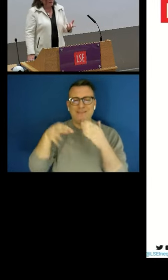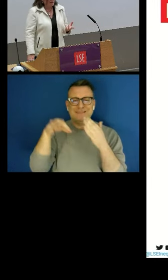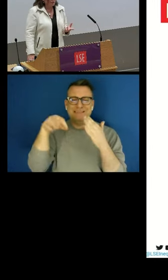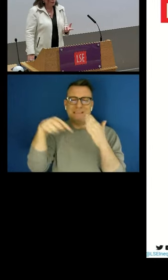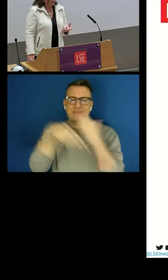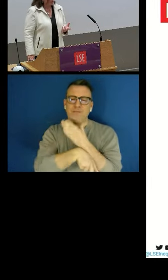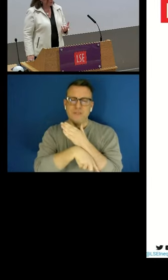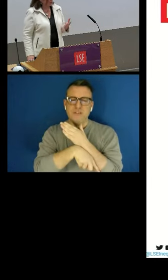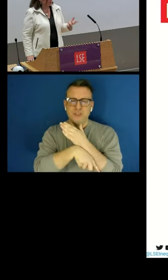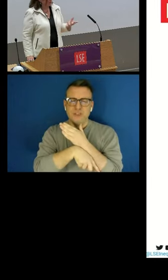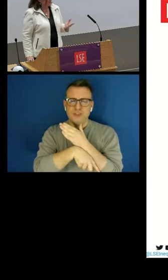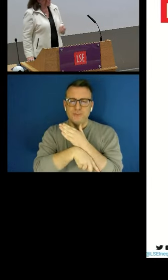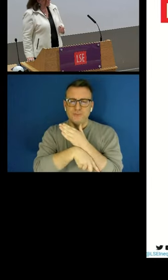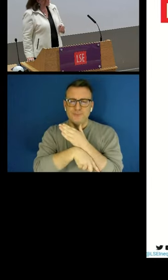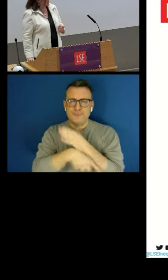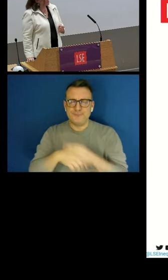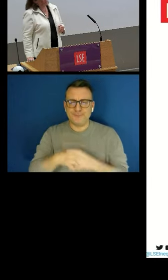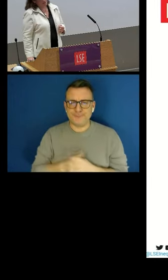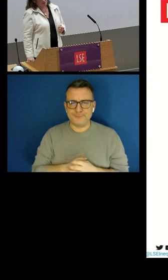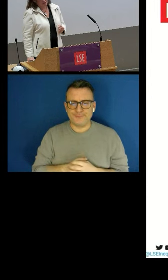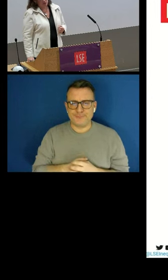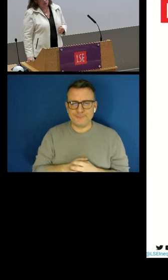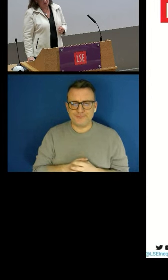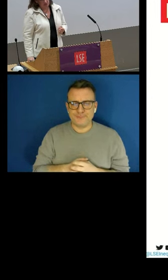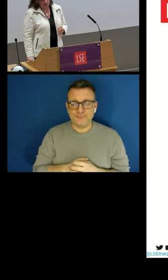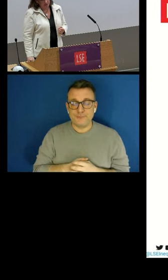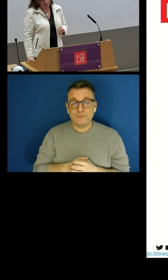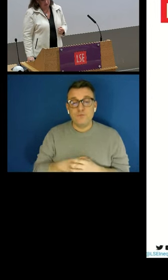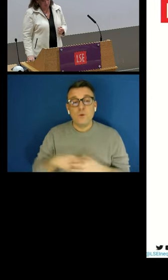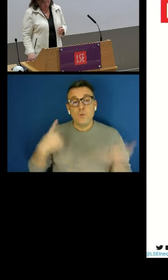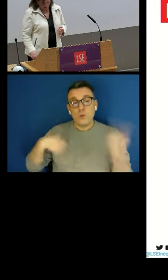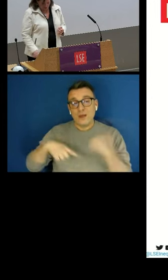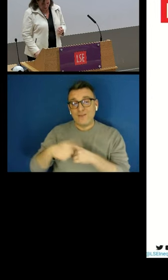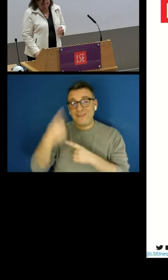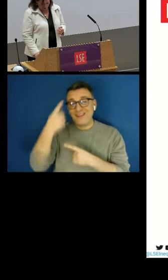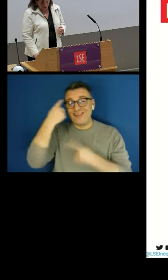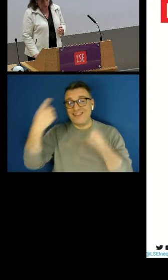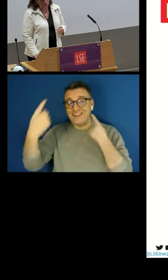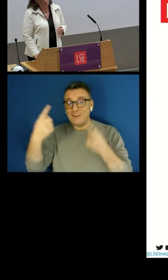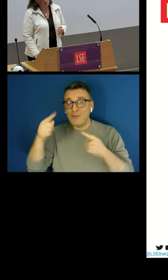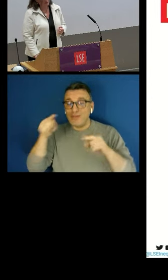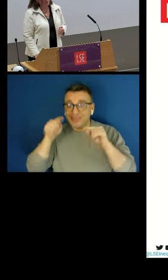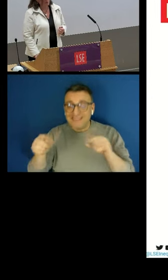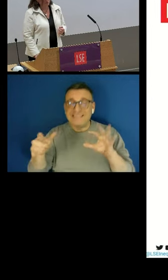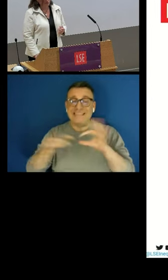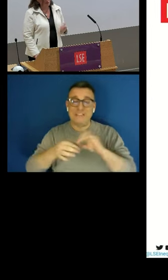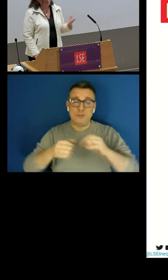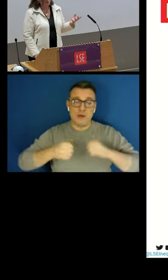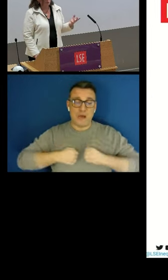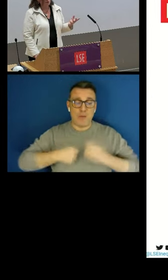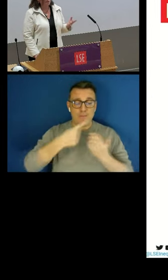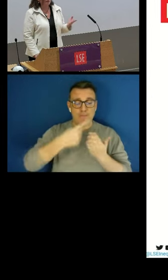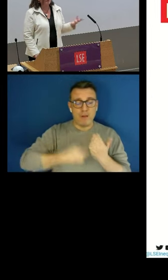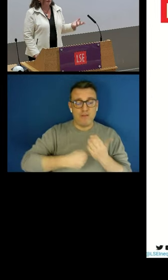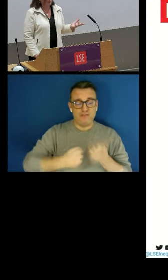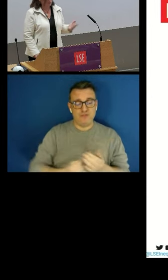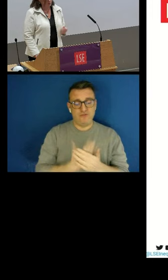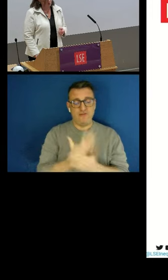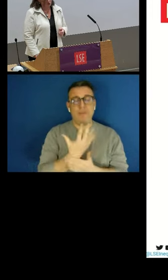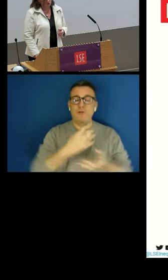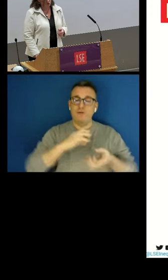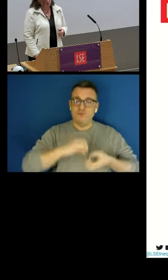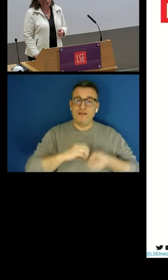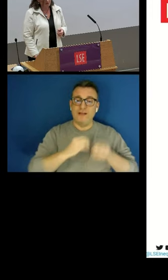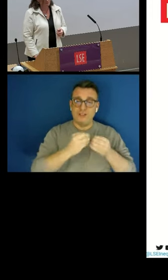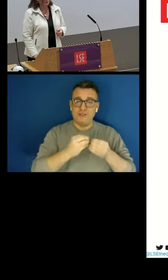The key thing, of course, is that we need to take account of this in our policy making, and to do that, we first of all need to define